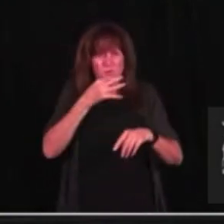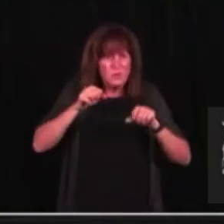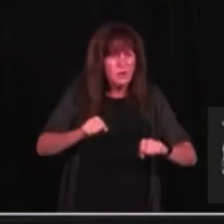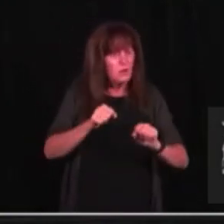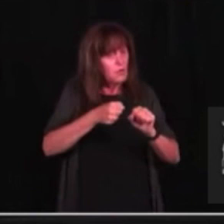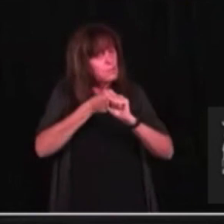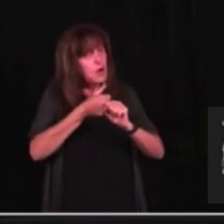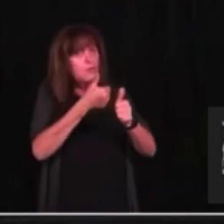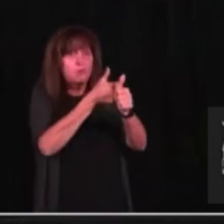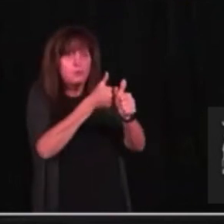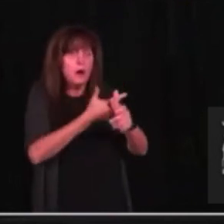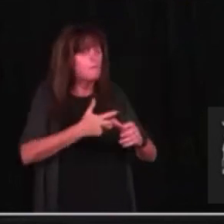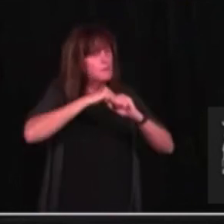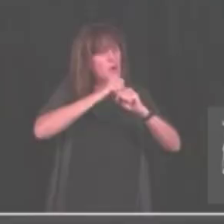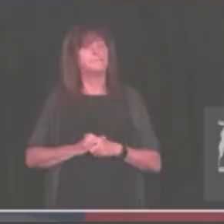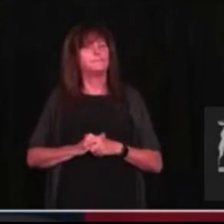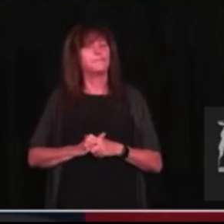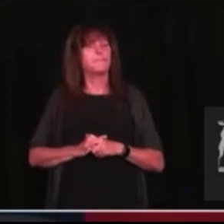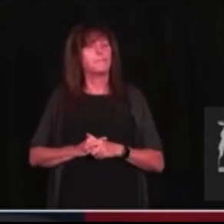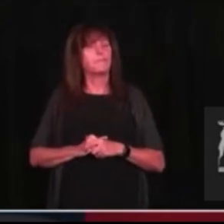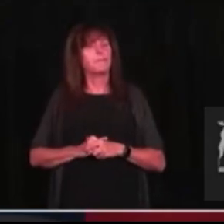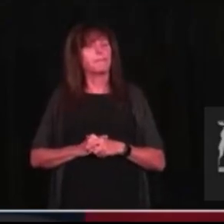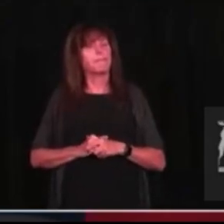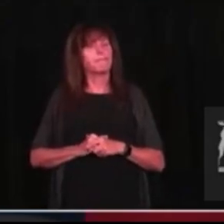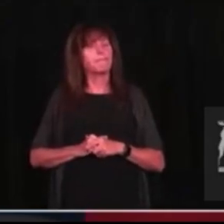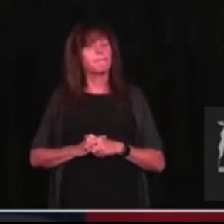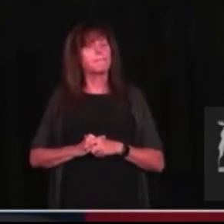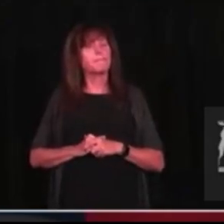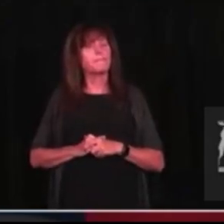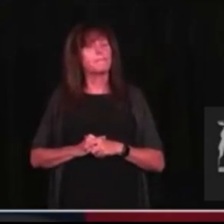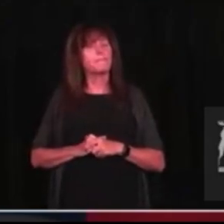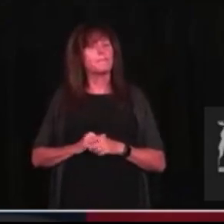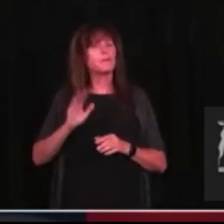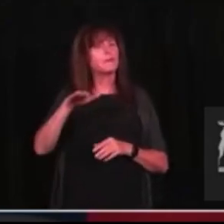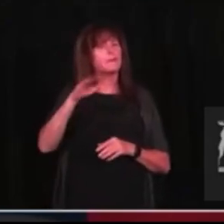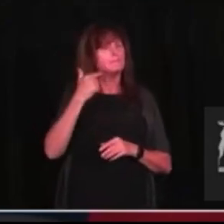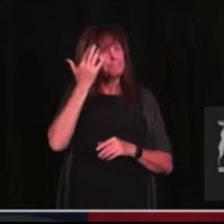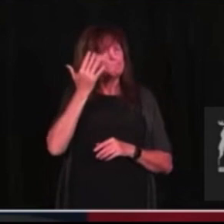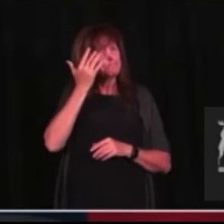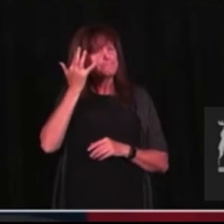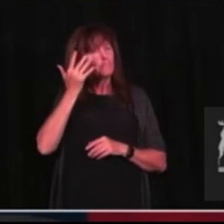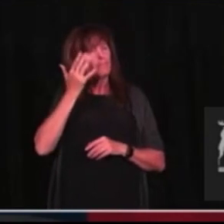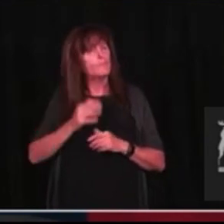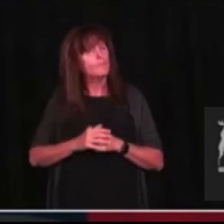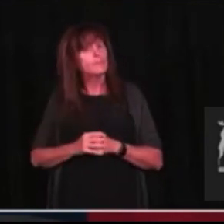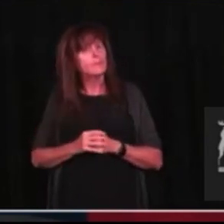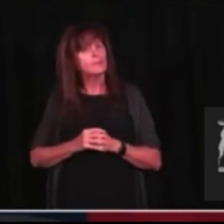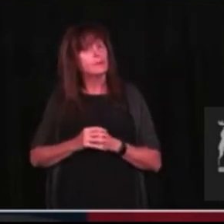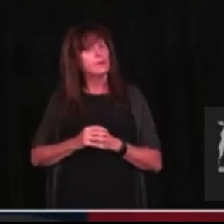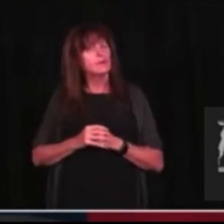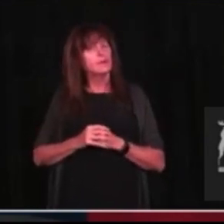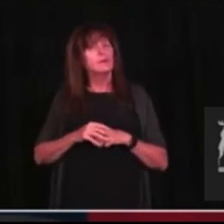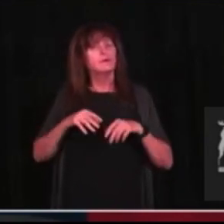loved ones, and your communities. I'm wondering what you would say to people who are kind of on the front lines